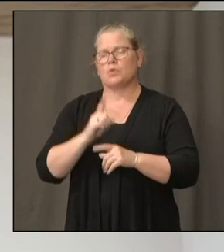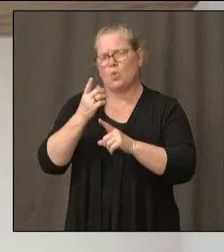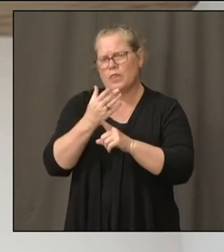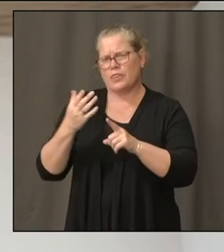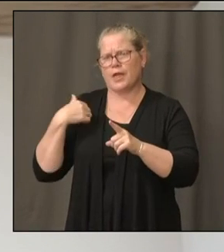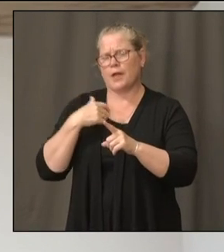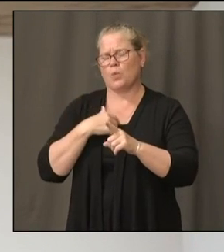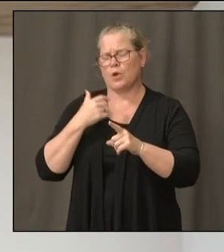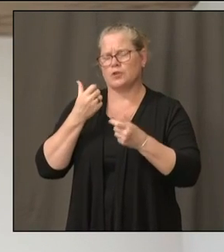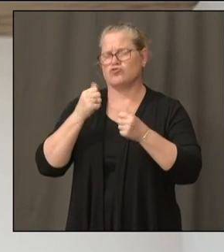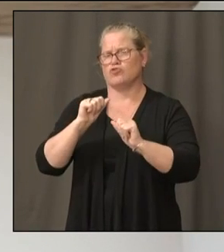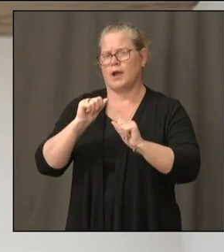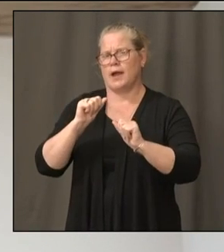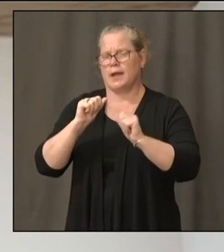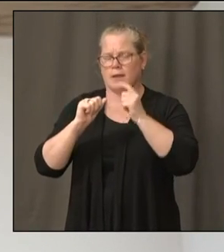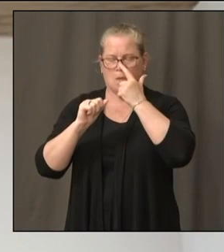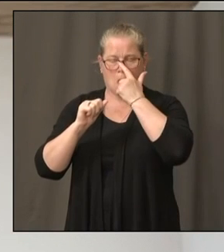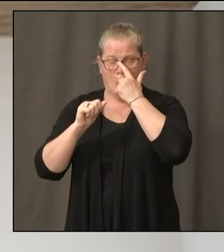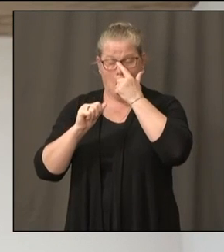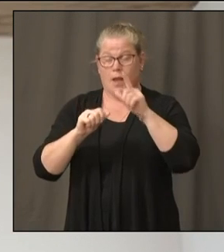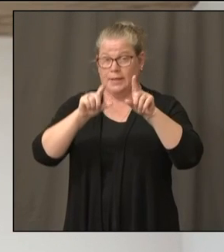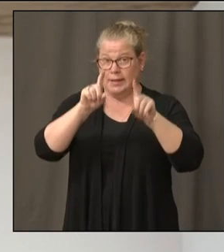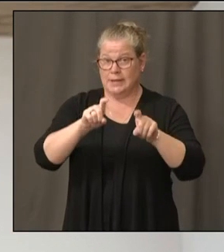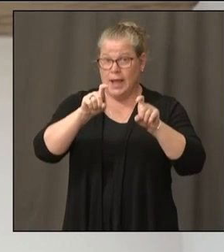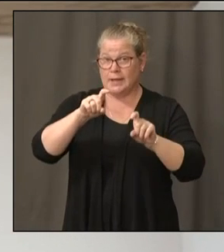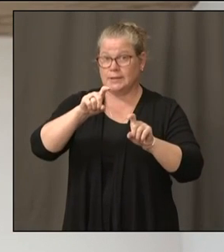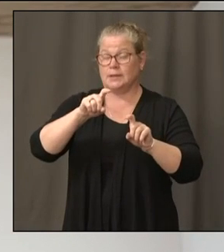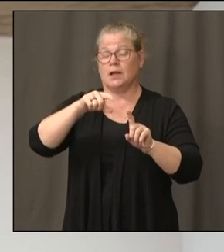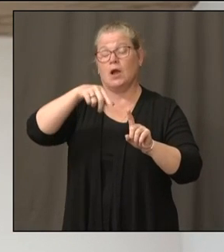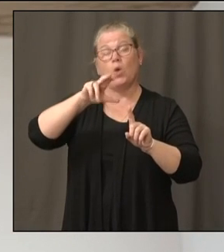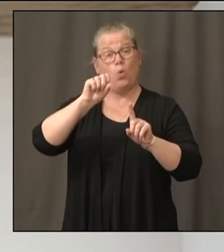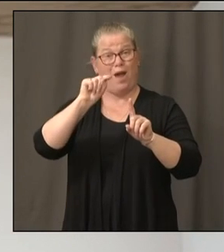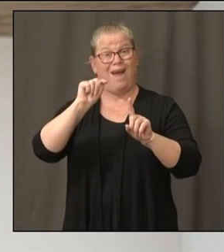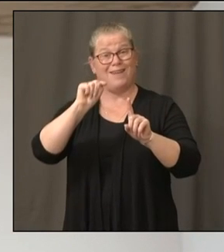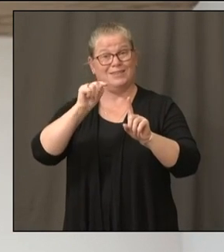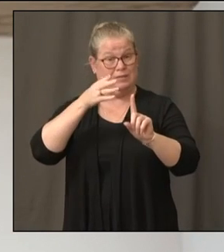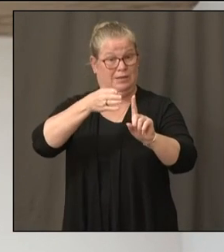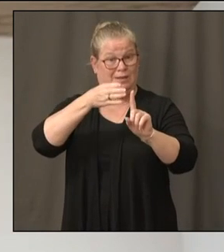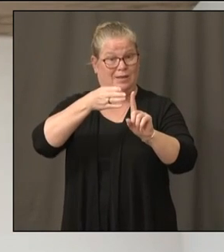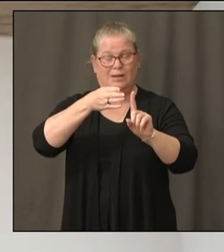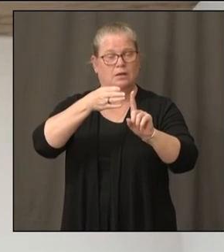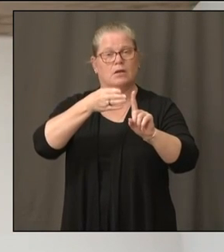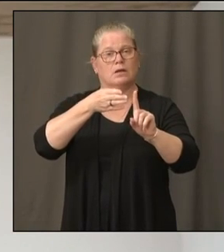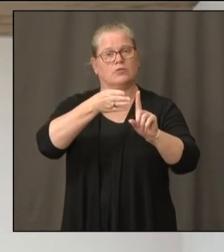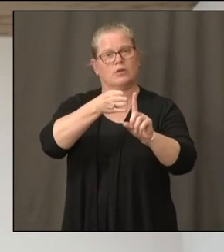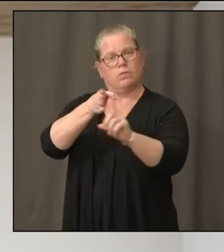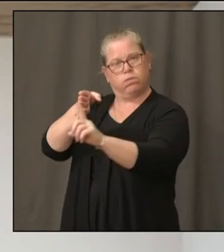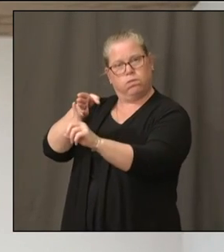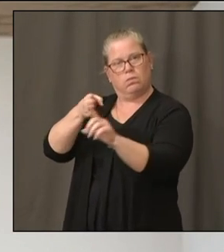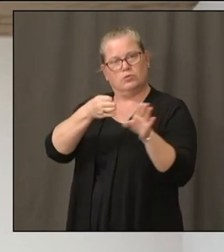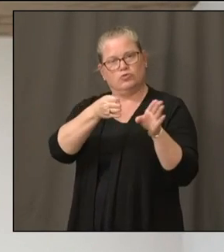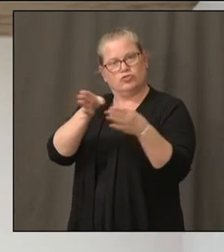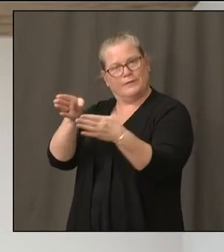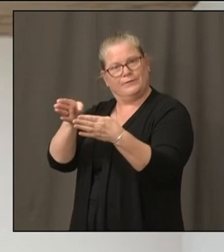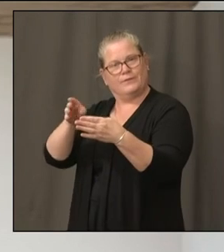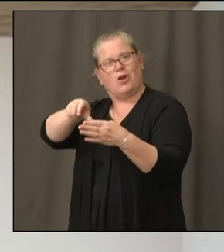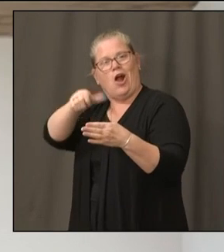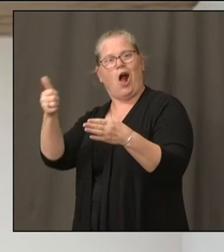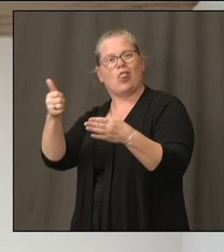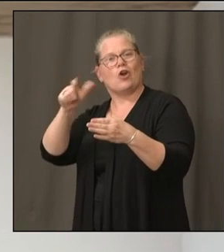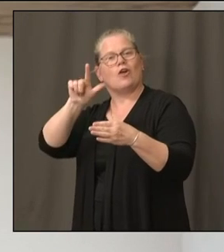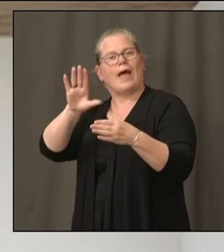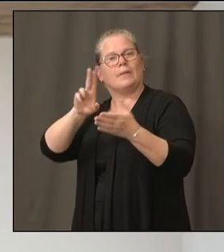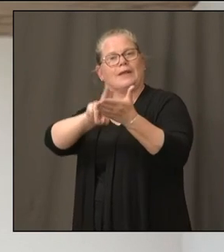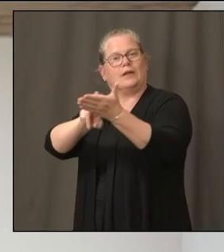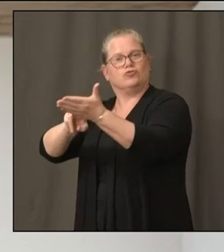the testing over to the other contract labs that the state has. The contract labs are all